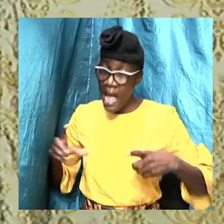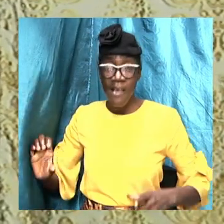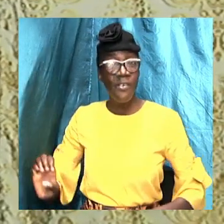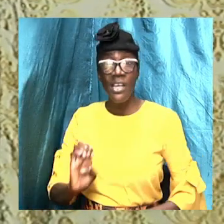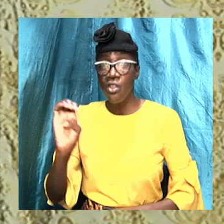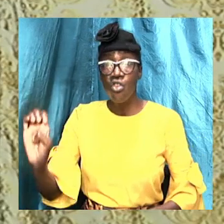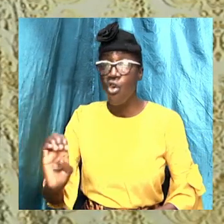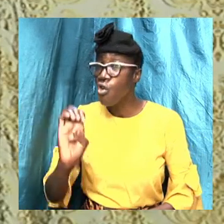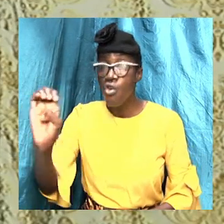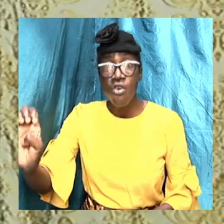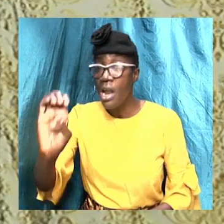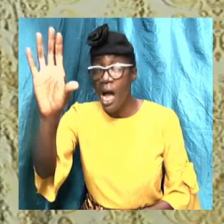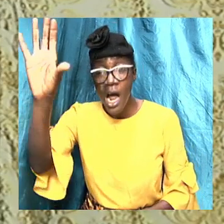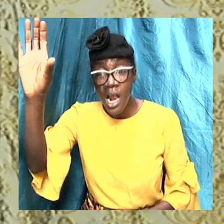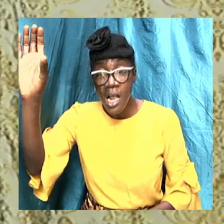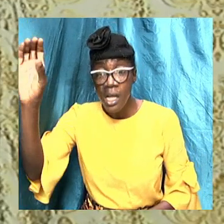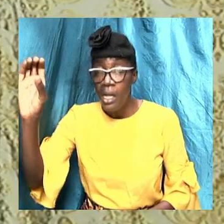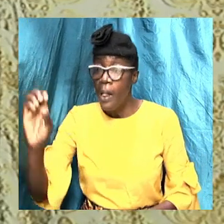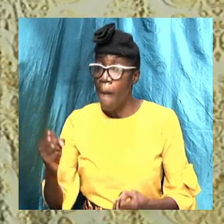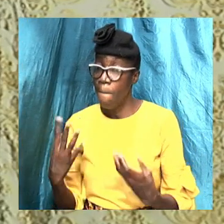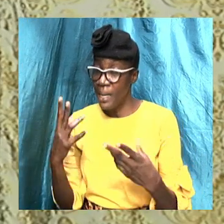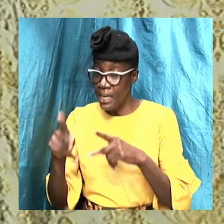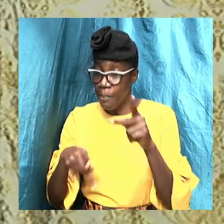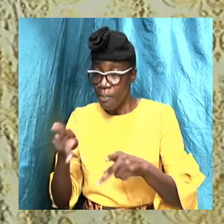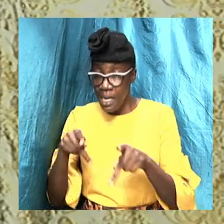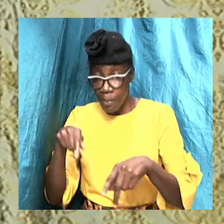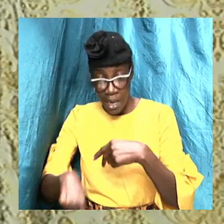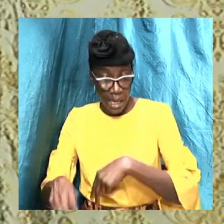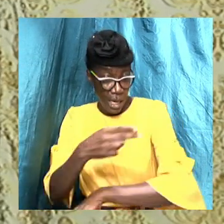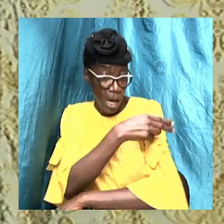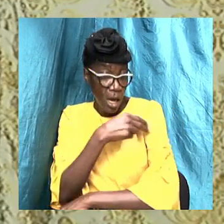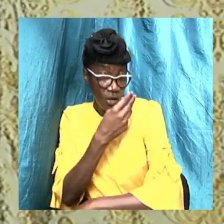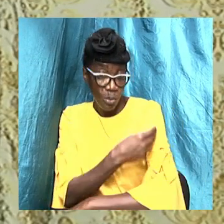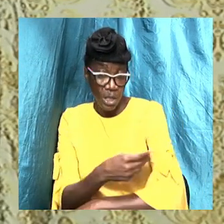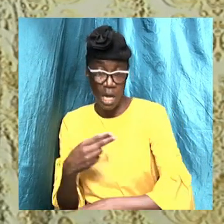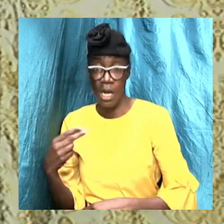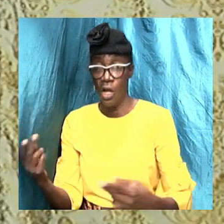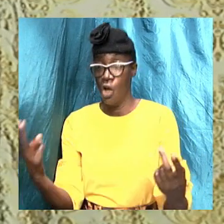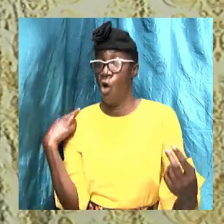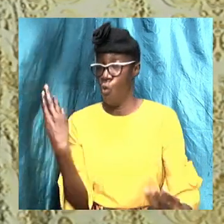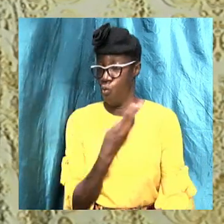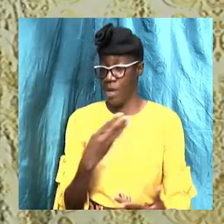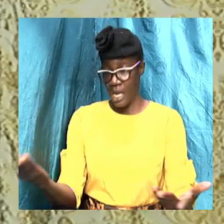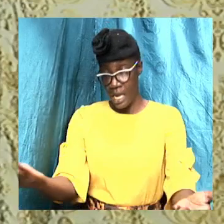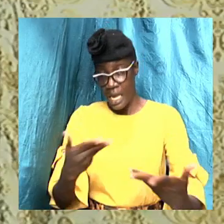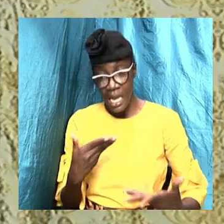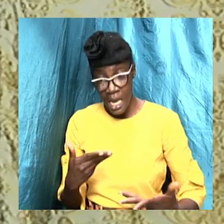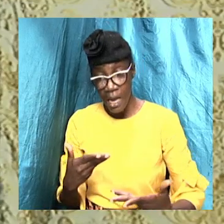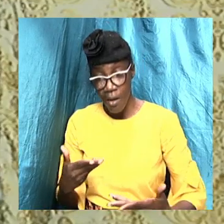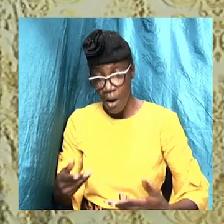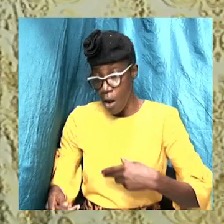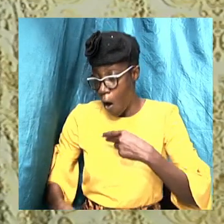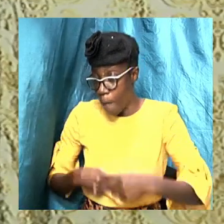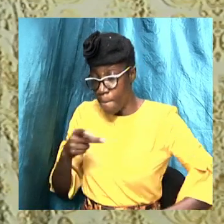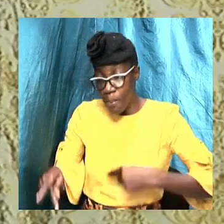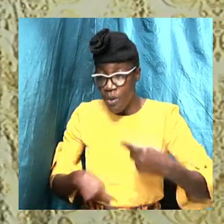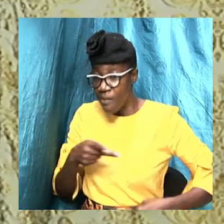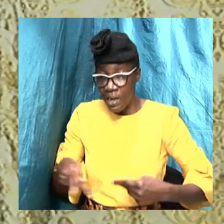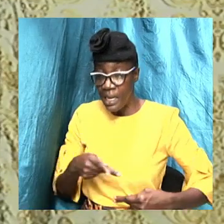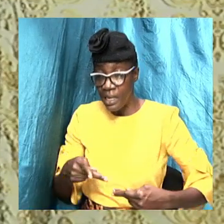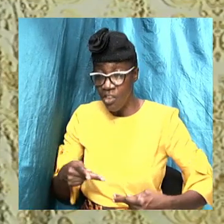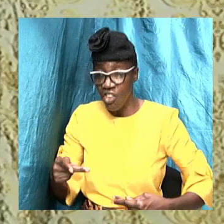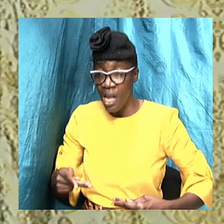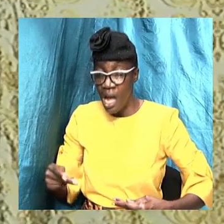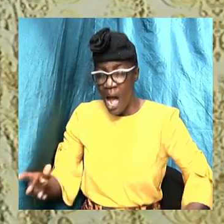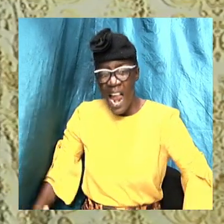Many folks in the hospital, we are so privileged, we are here, we are alive and well, and the grace of God is keeping